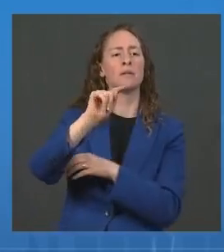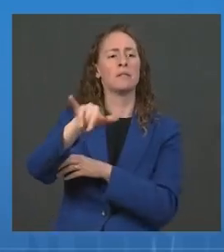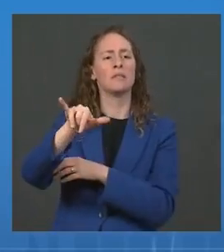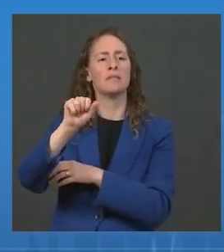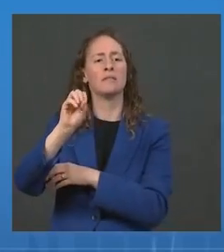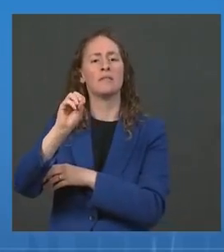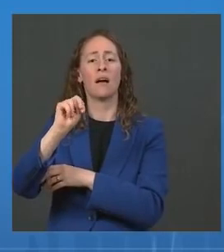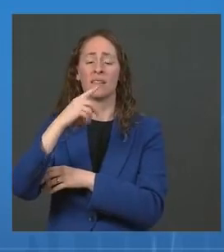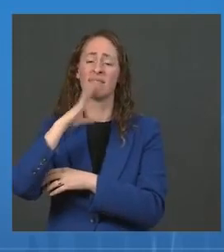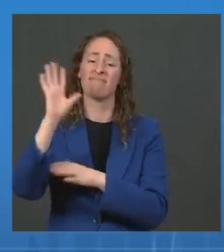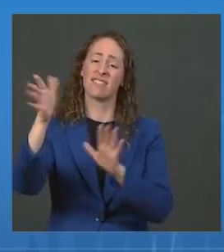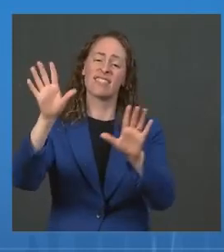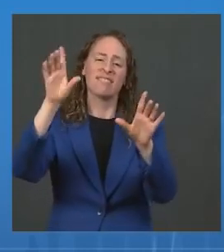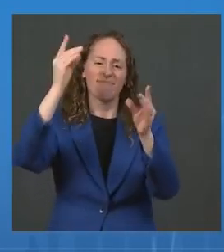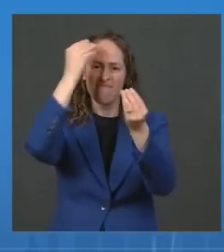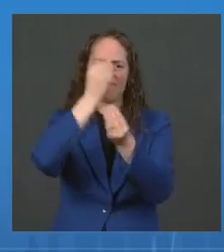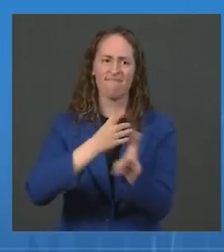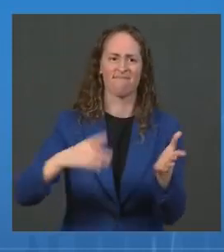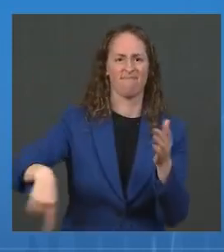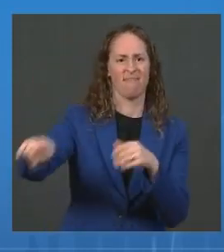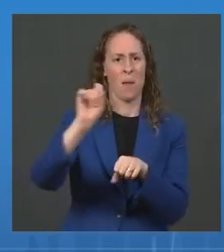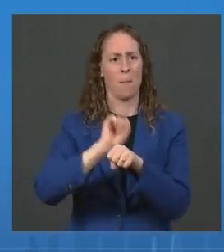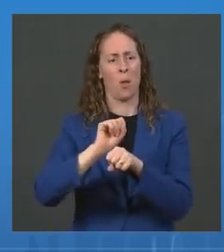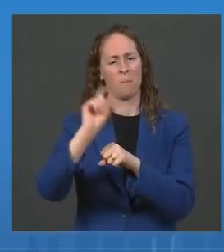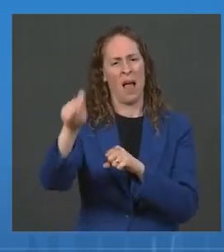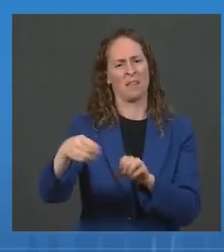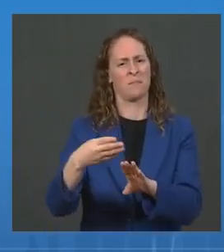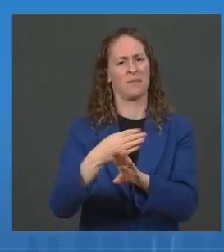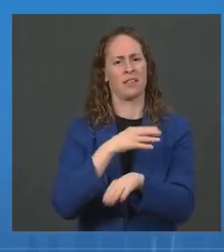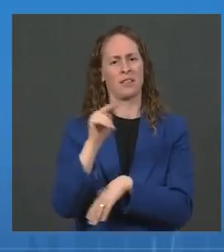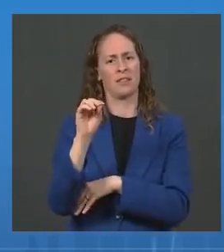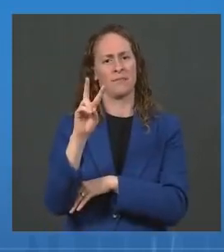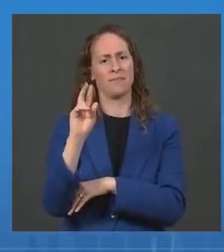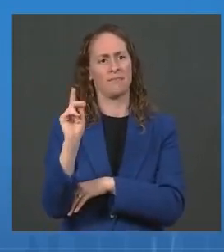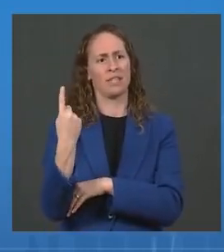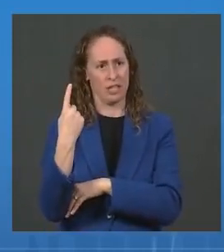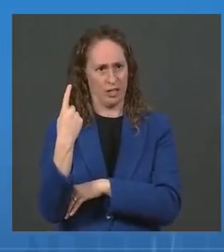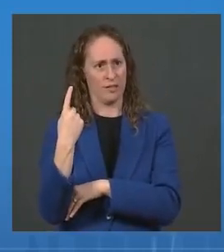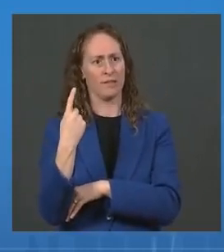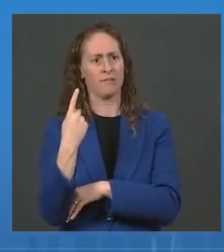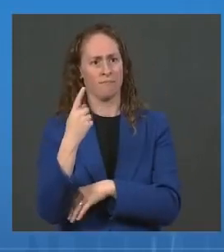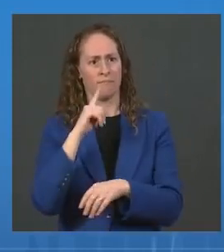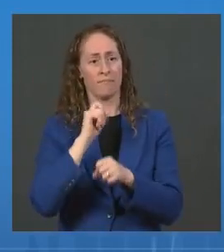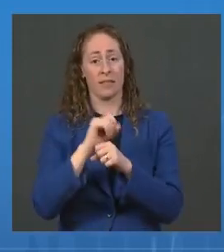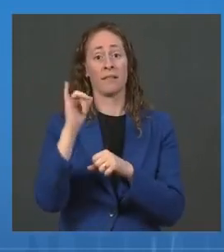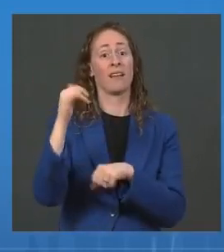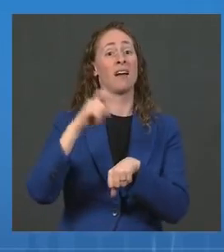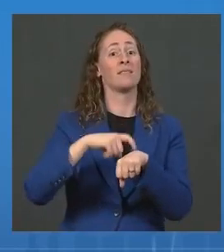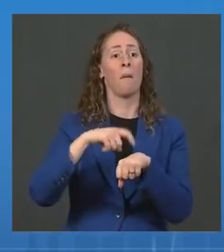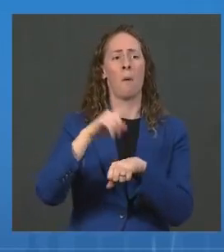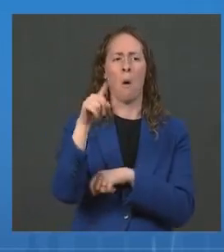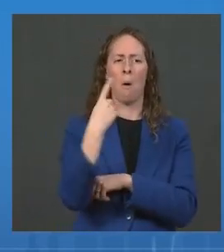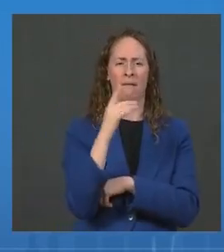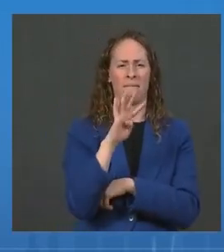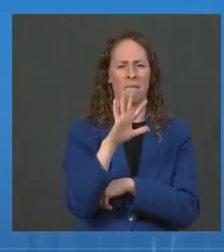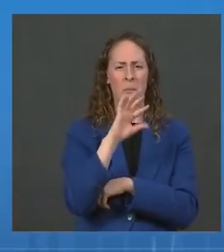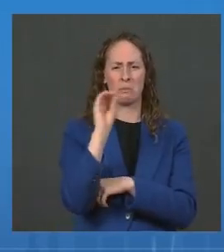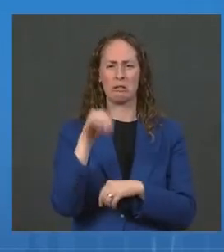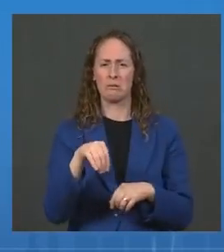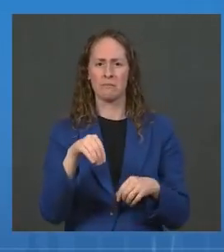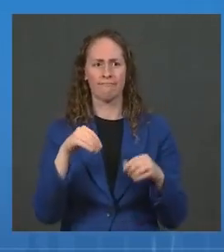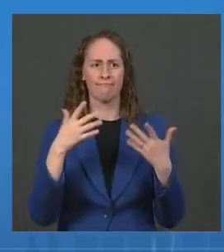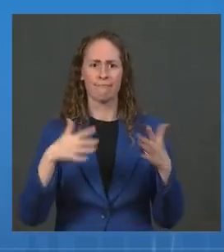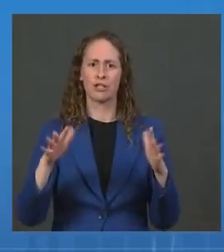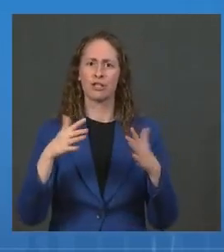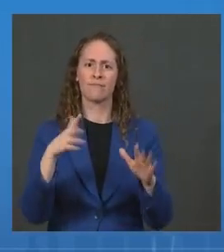vaccinated no later than November 1st. At that point, only 45 percent of the workforce at Tyson's was vaccinated. Now that